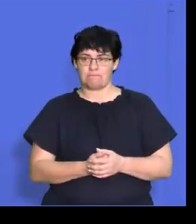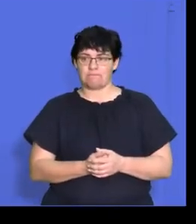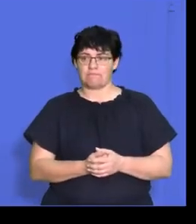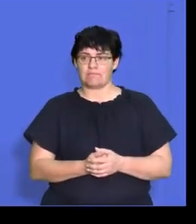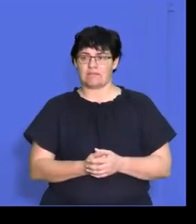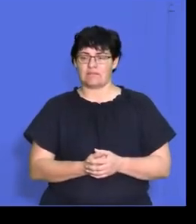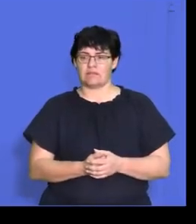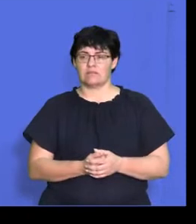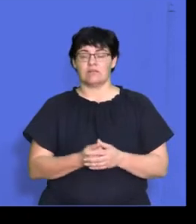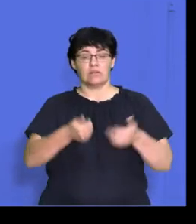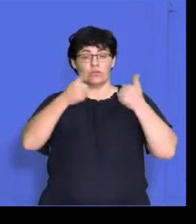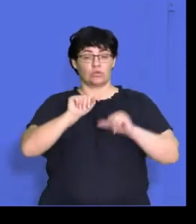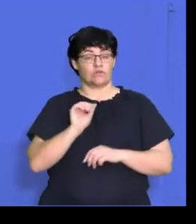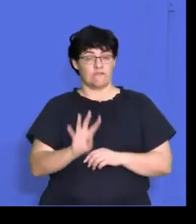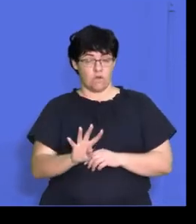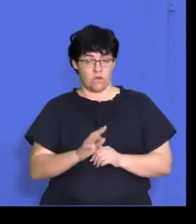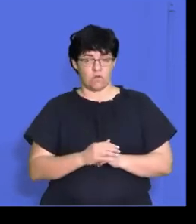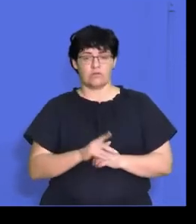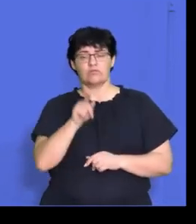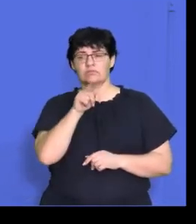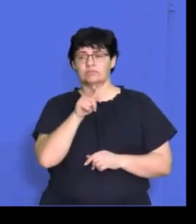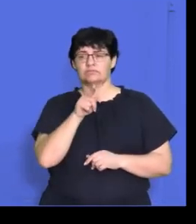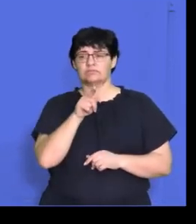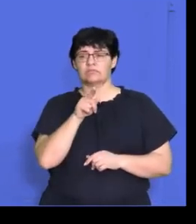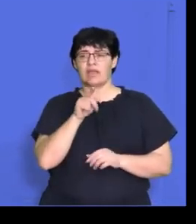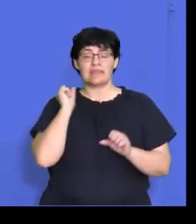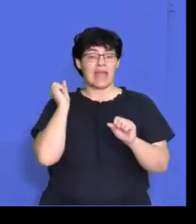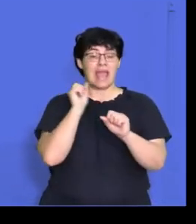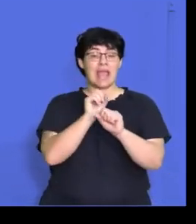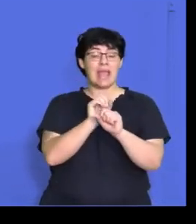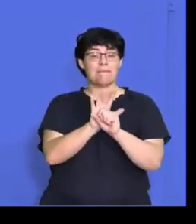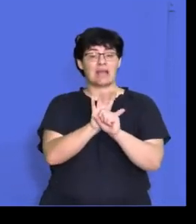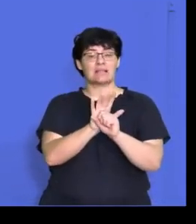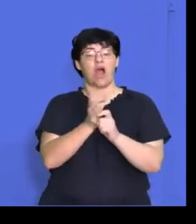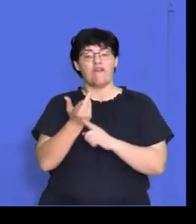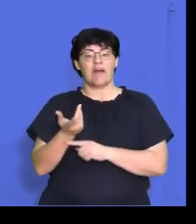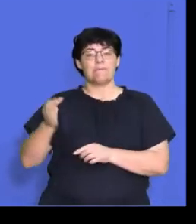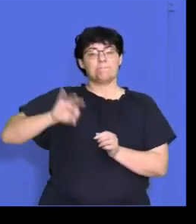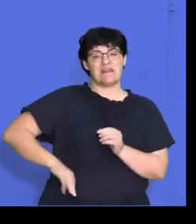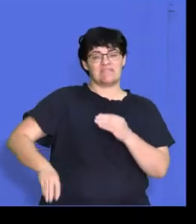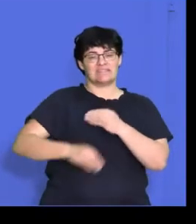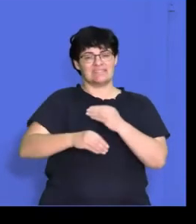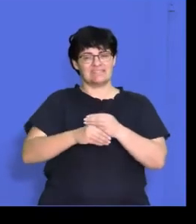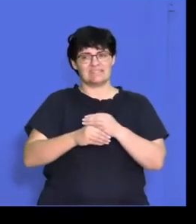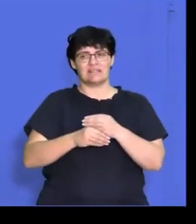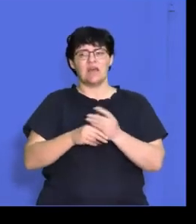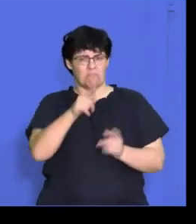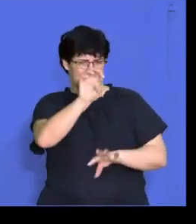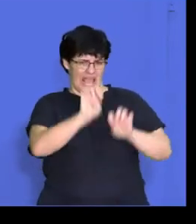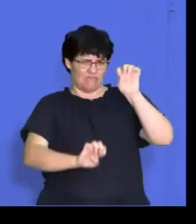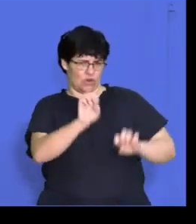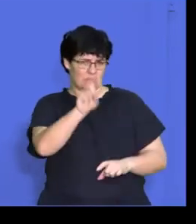All right, our next question is, evaluate the impact of fringe benefits on a business, right? So